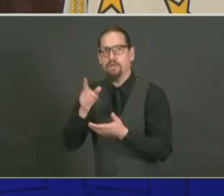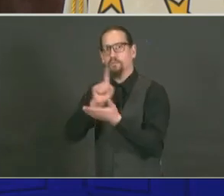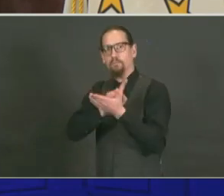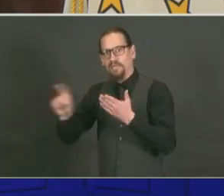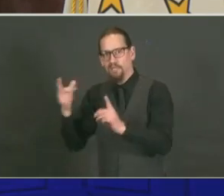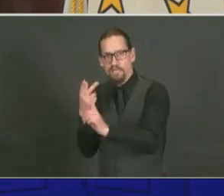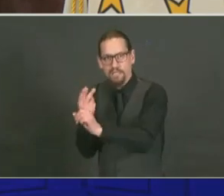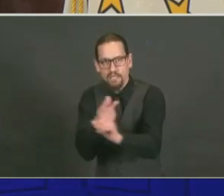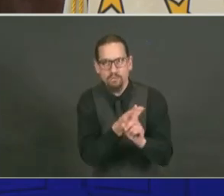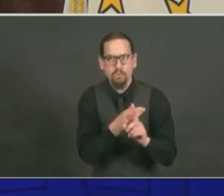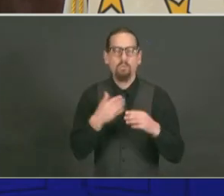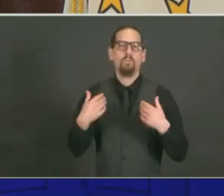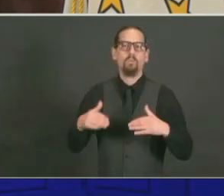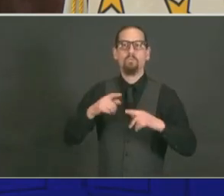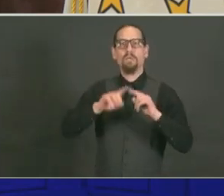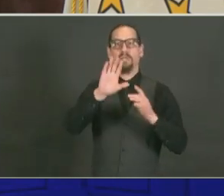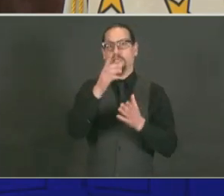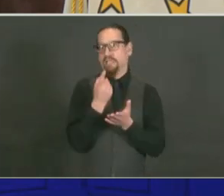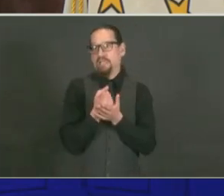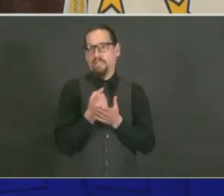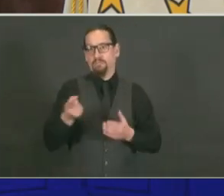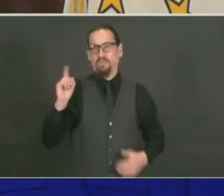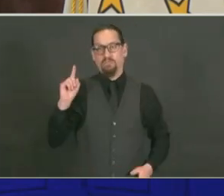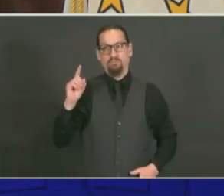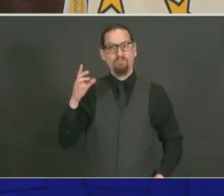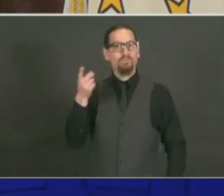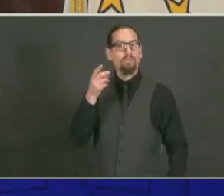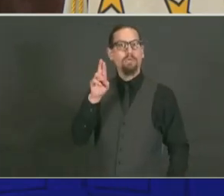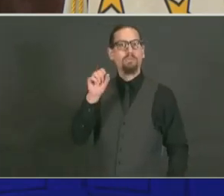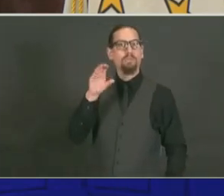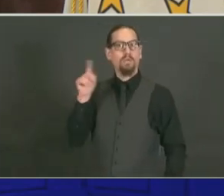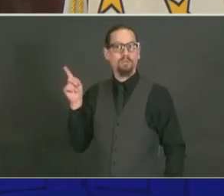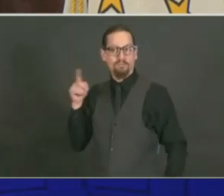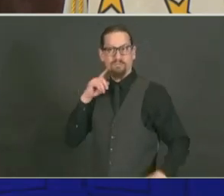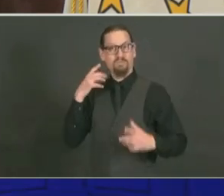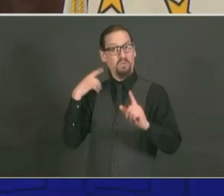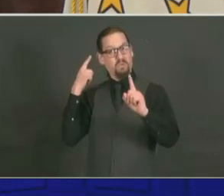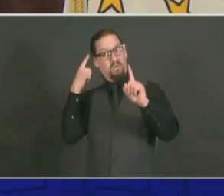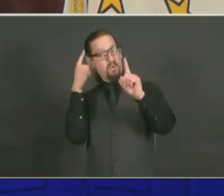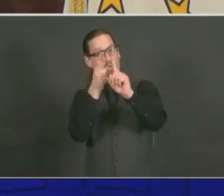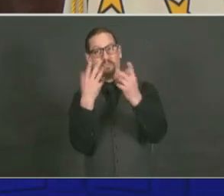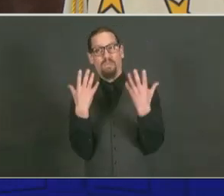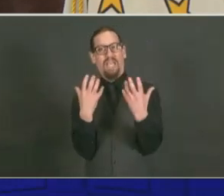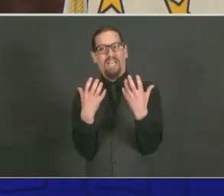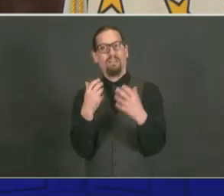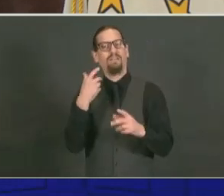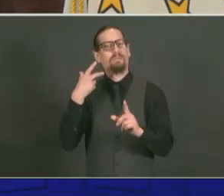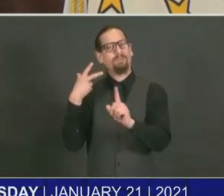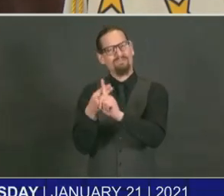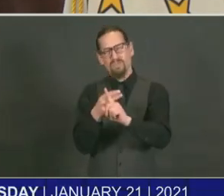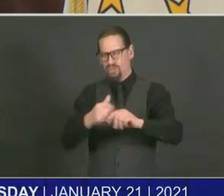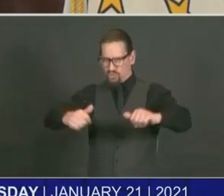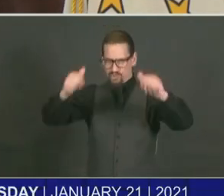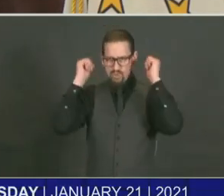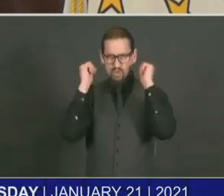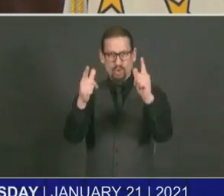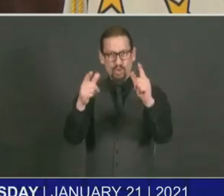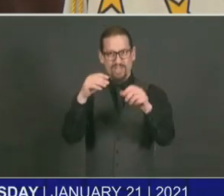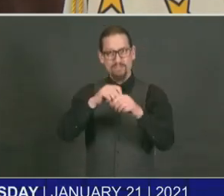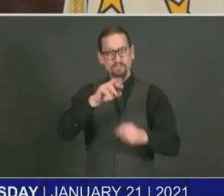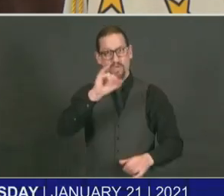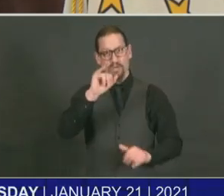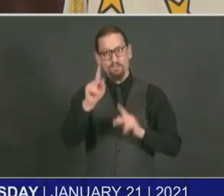absolutely love to vaccinate all Rhode Islanders. That is our goal eventually. If we had enough vaccine today, we would do it today,